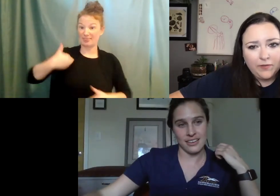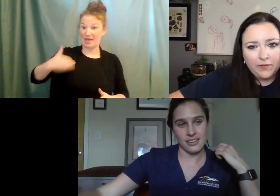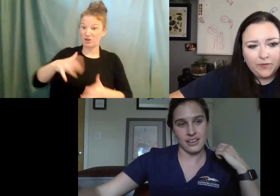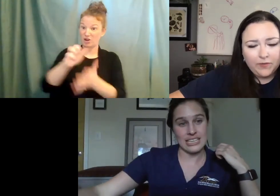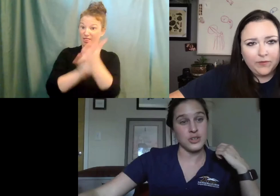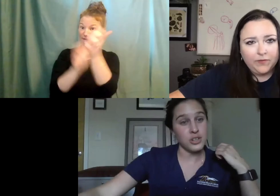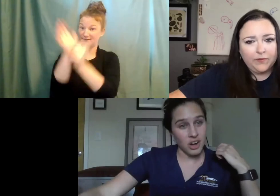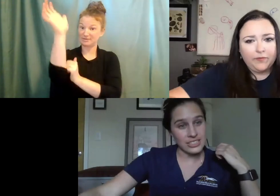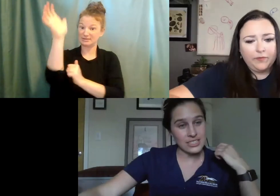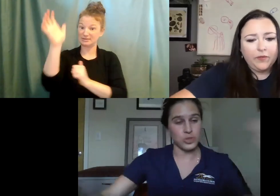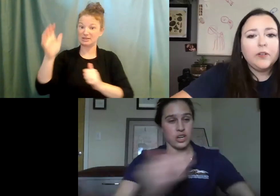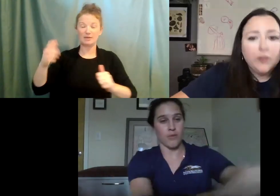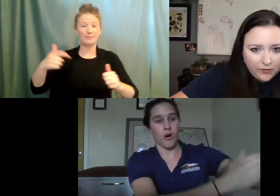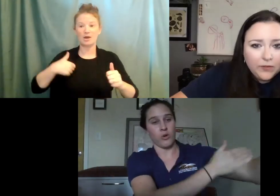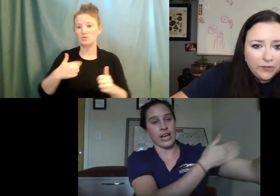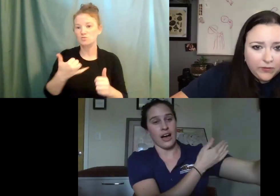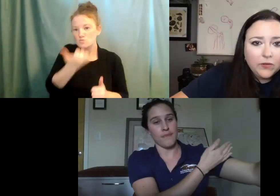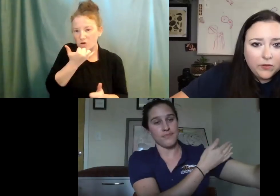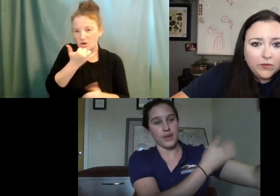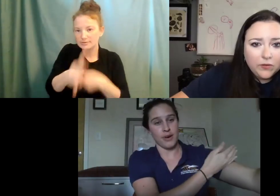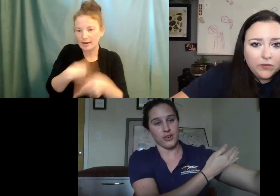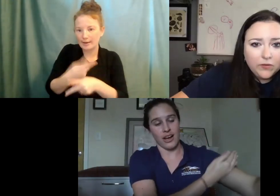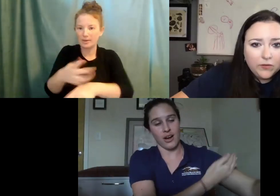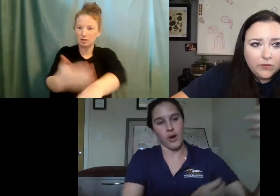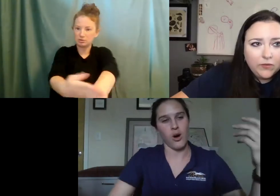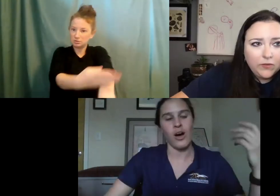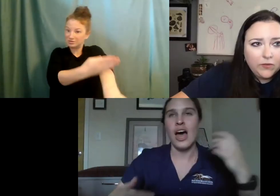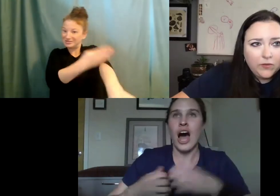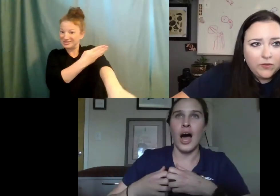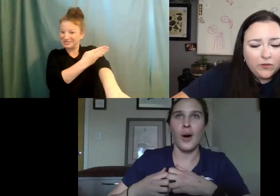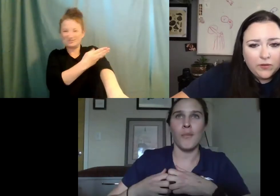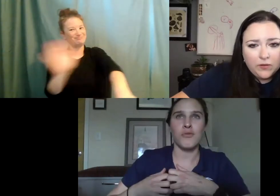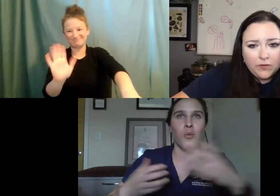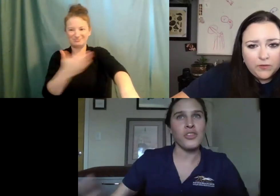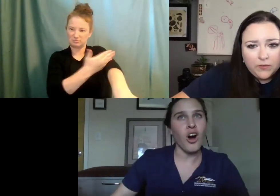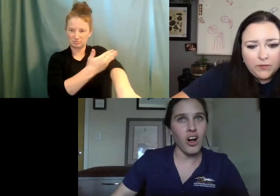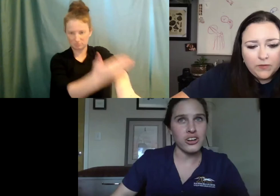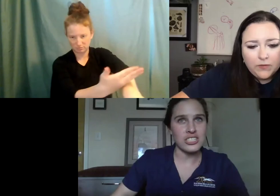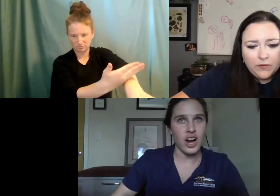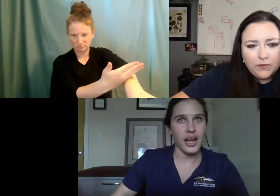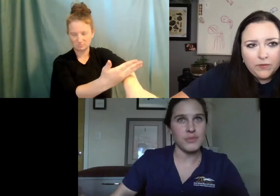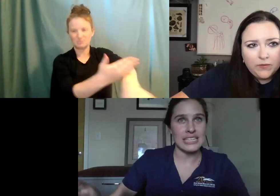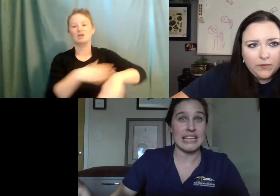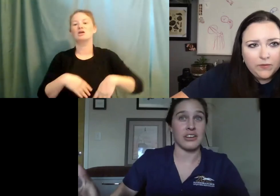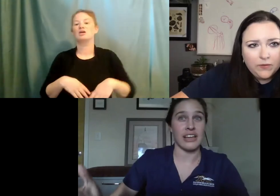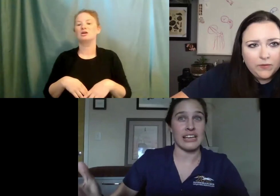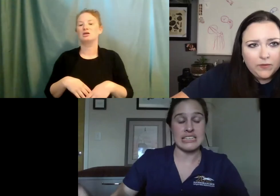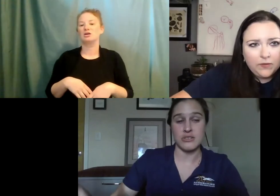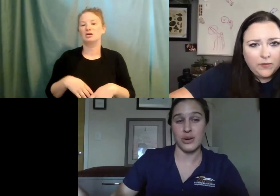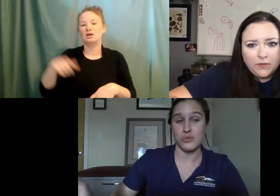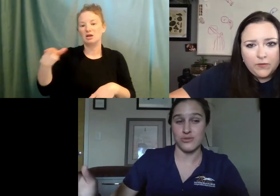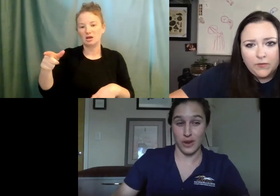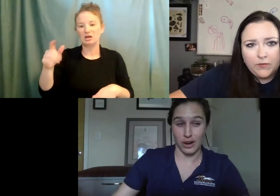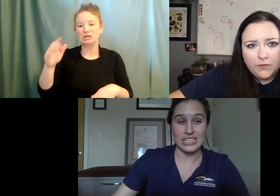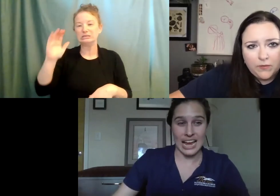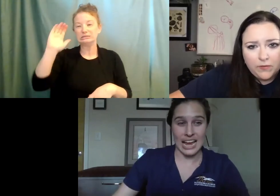not take eagle gauntlets, which come all the way up above your elbow. Um, from what the caller described, it sounded like an